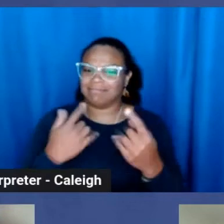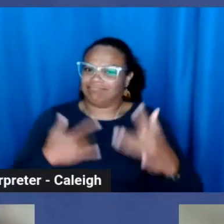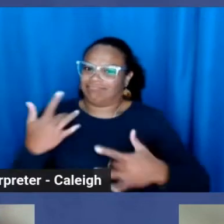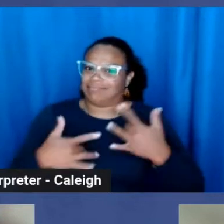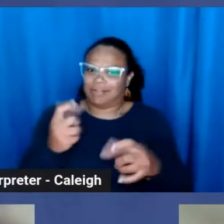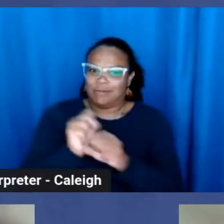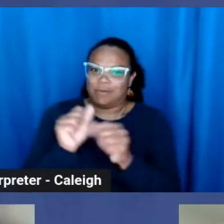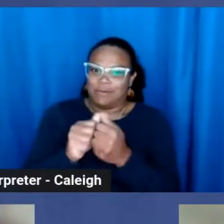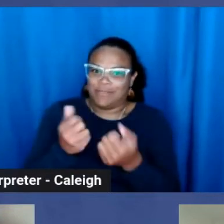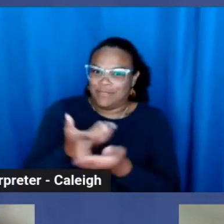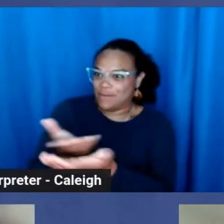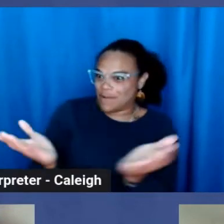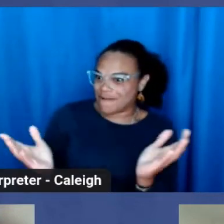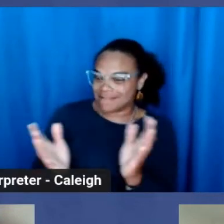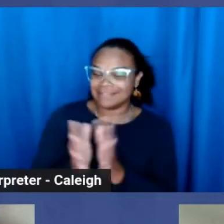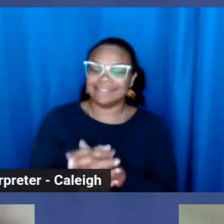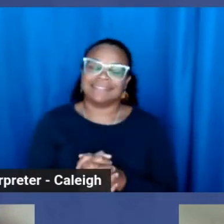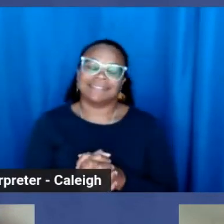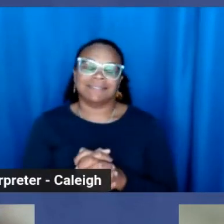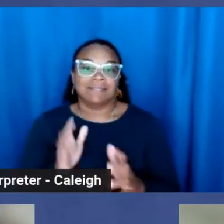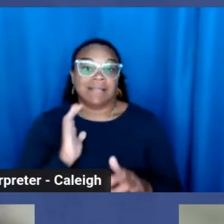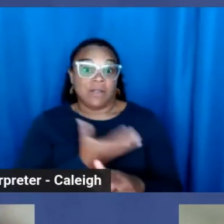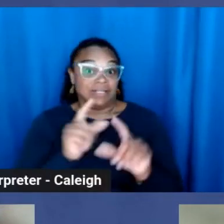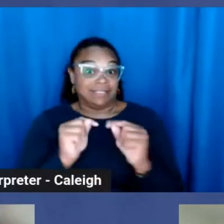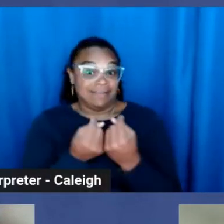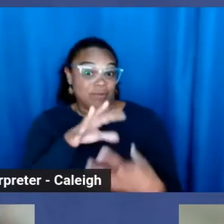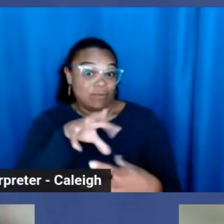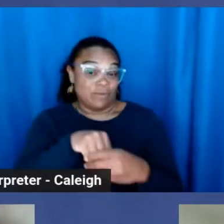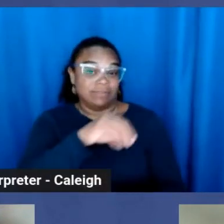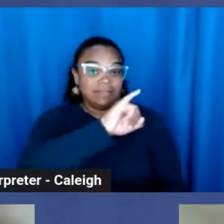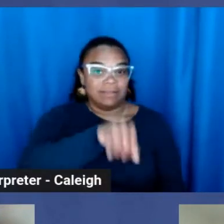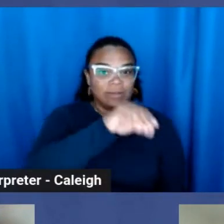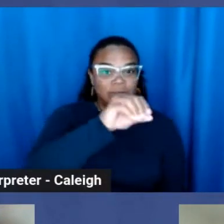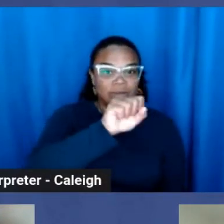be able to work with you all. On our team, we have Jose Rico,